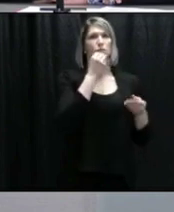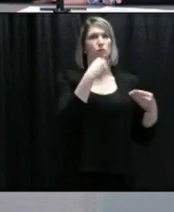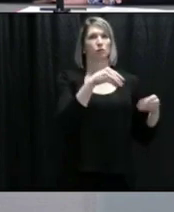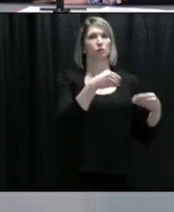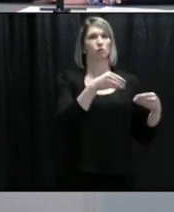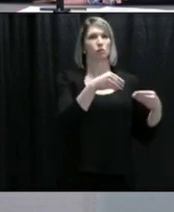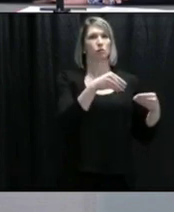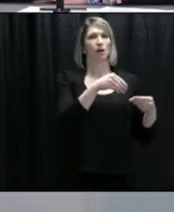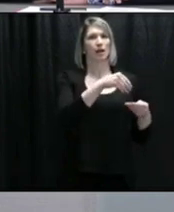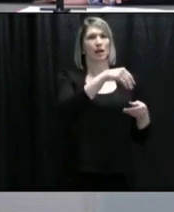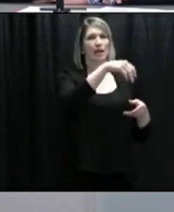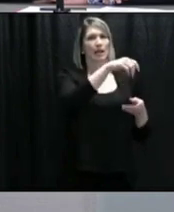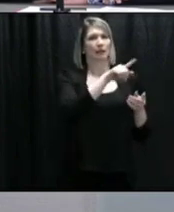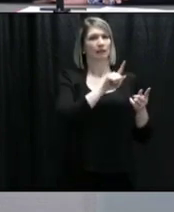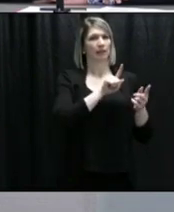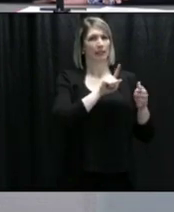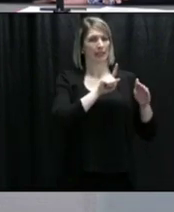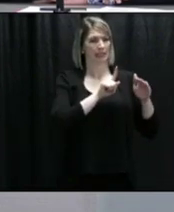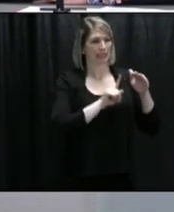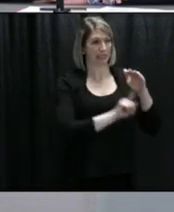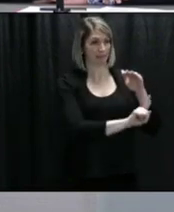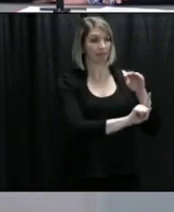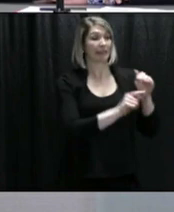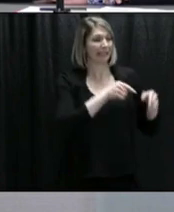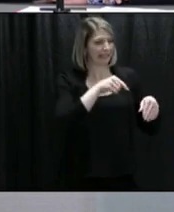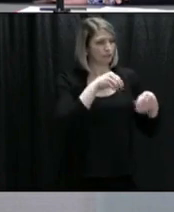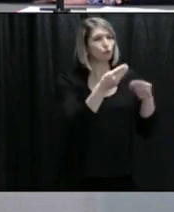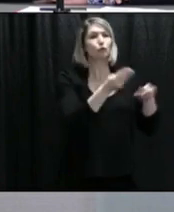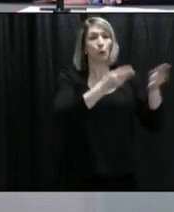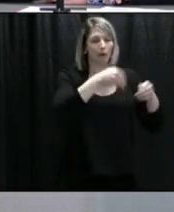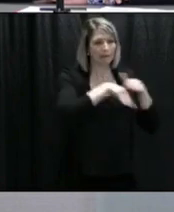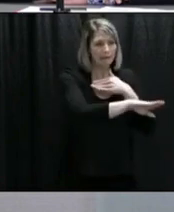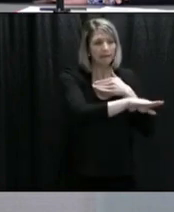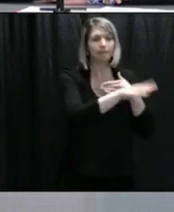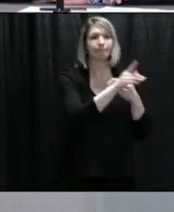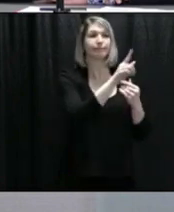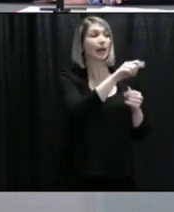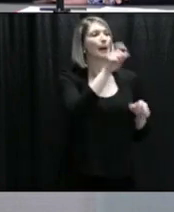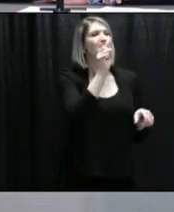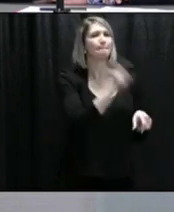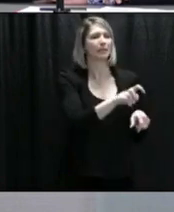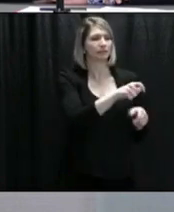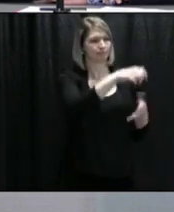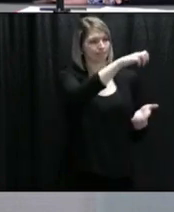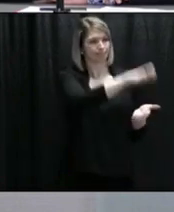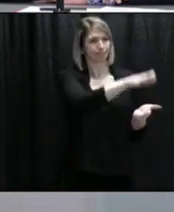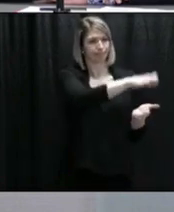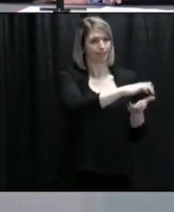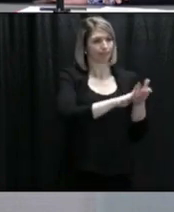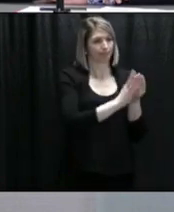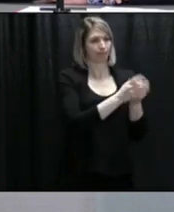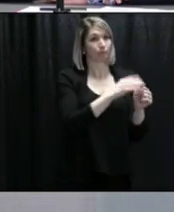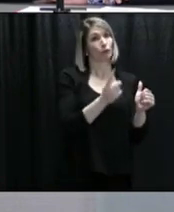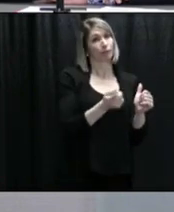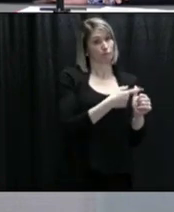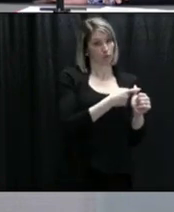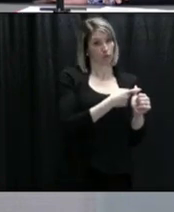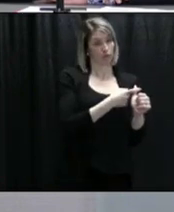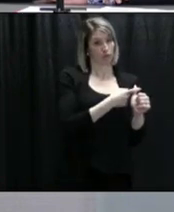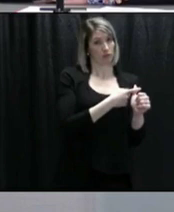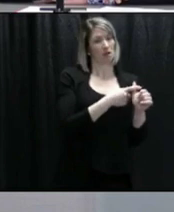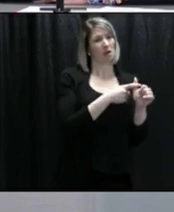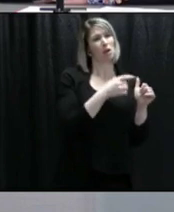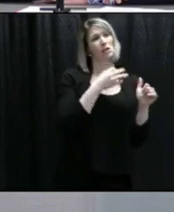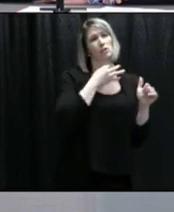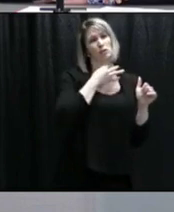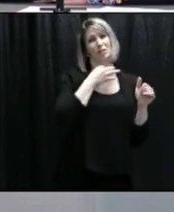and near checkouts, places like that. Any place where people would come into contact with things, touched by many people. These are places where a lot of people are going.